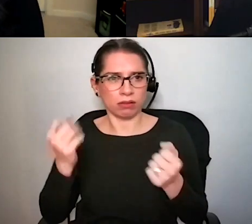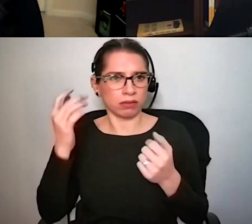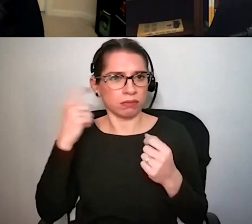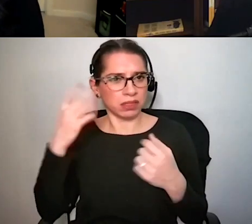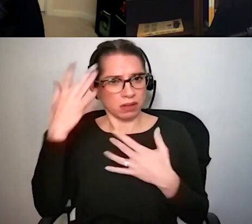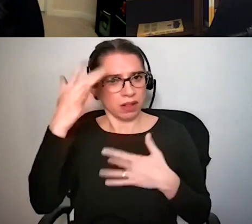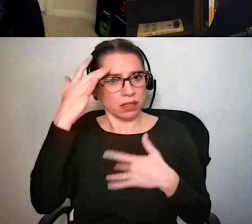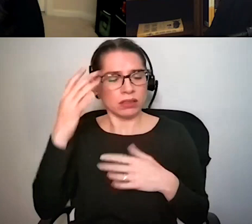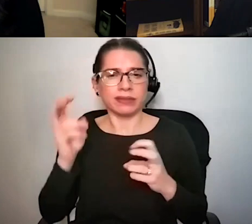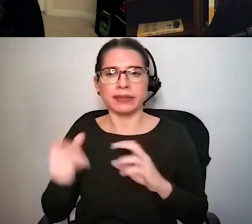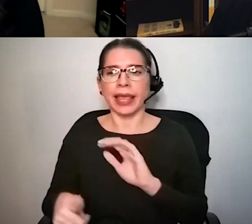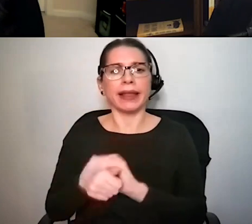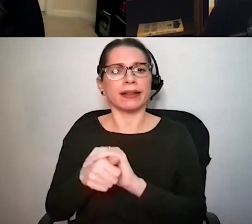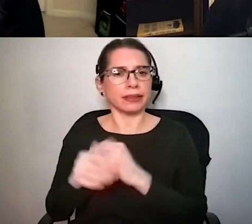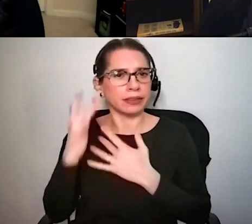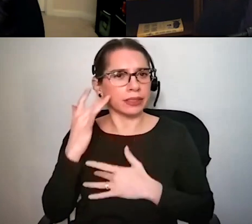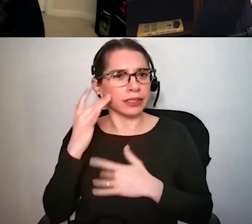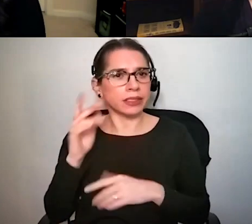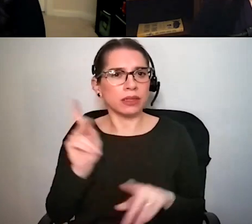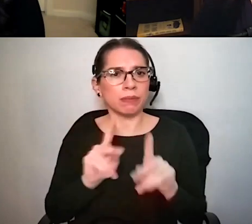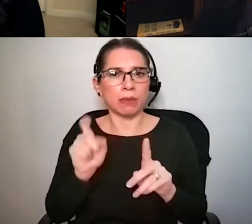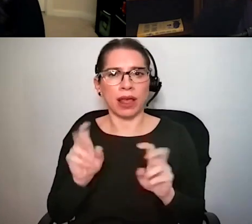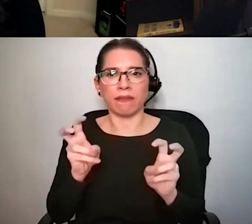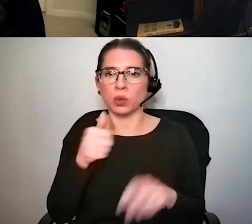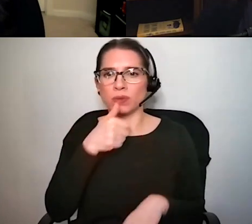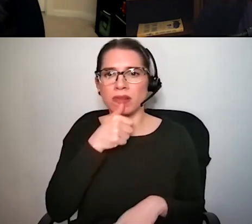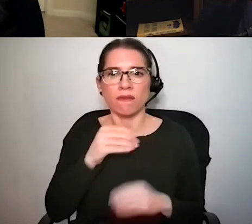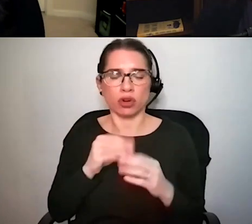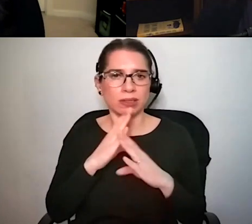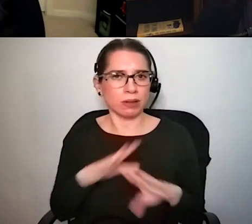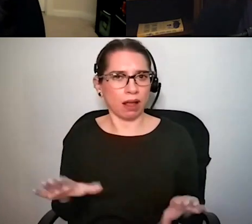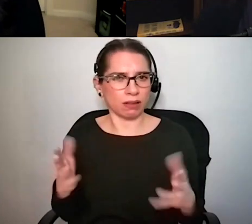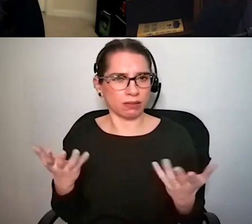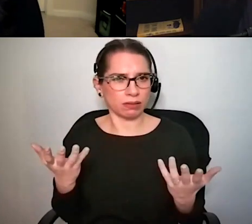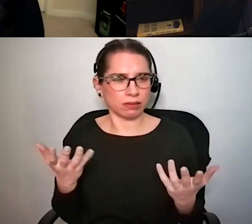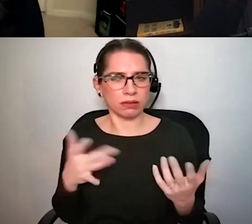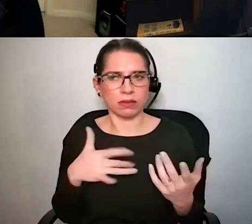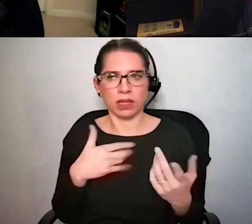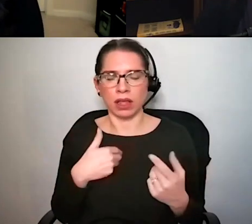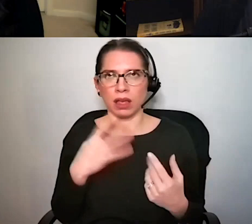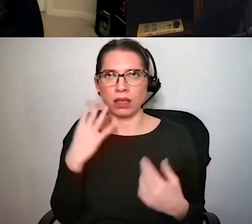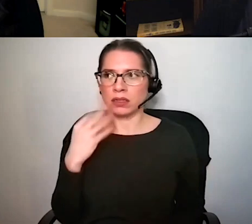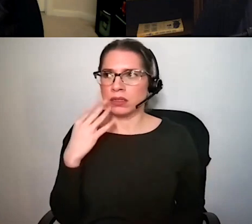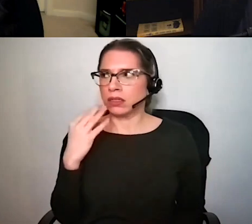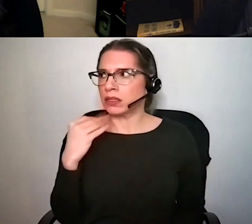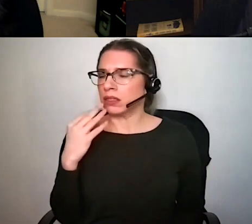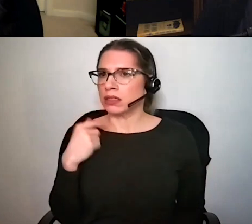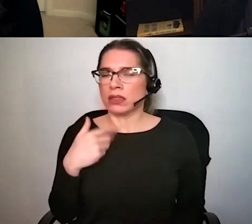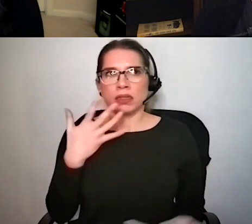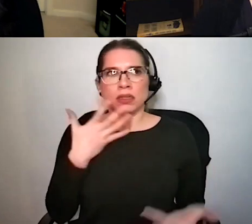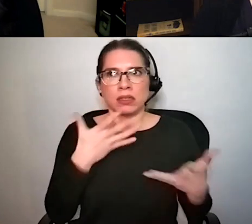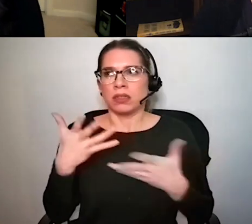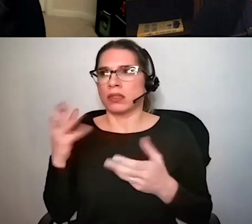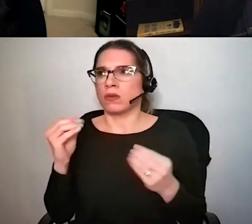to kind of pardon the pun but suffer in silence because there's nothing that we can do to help them and so